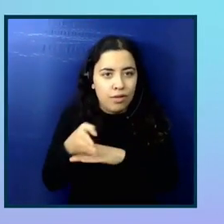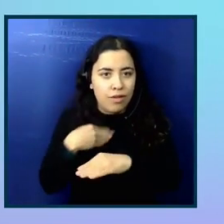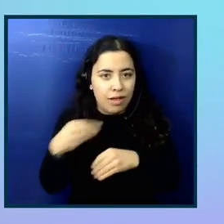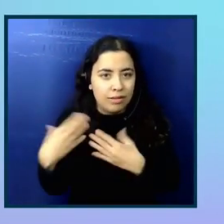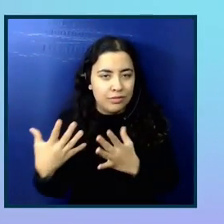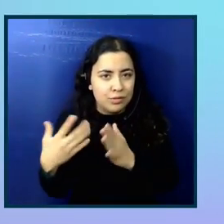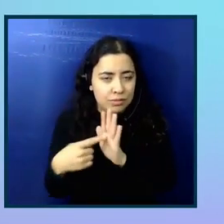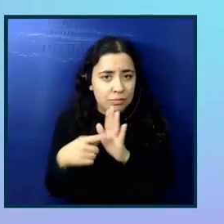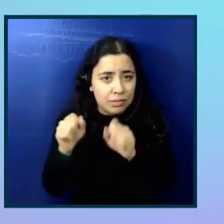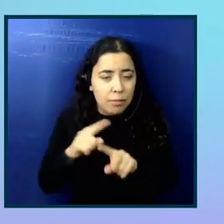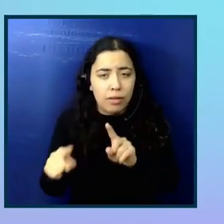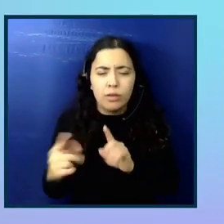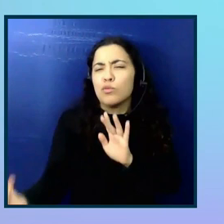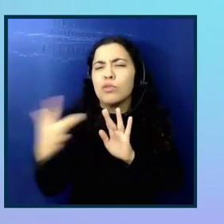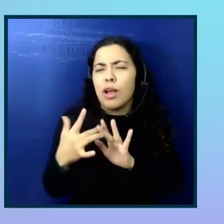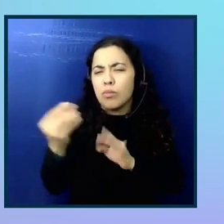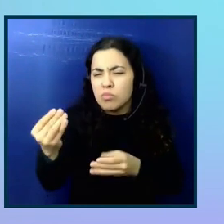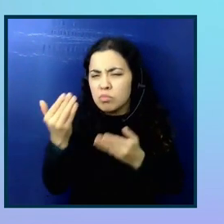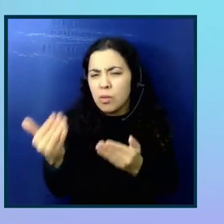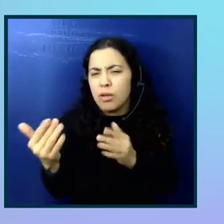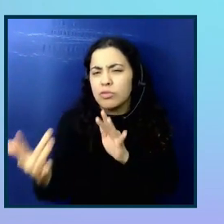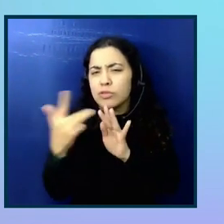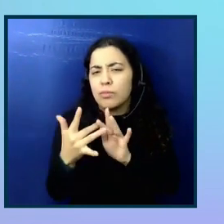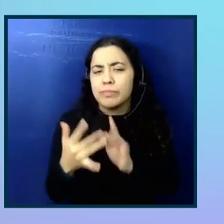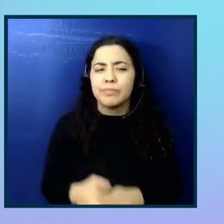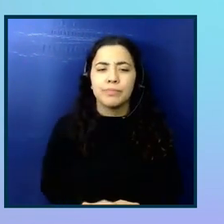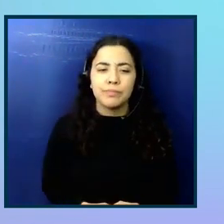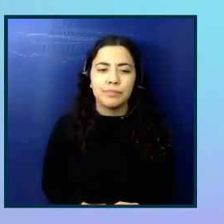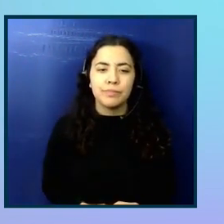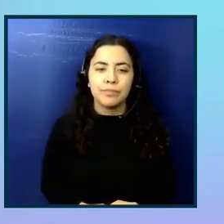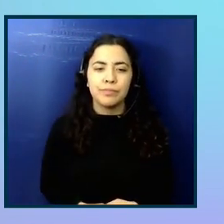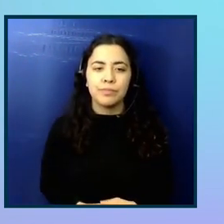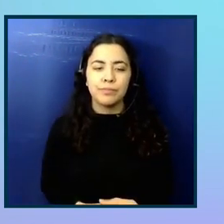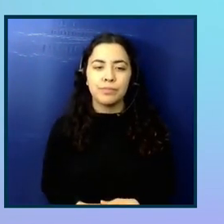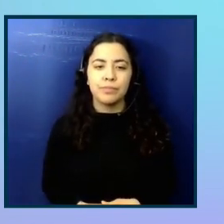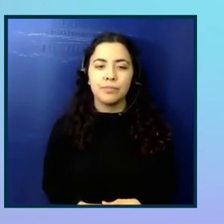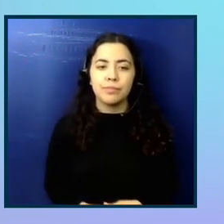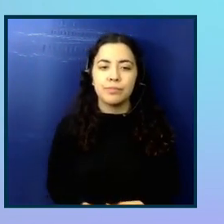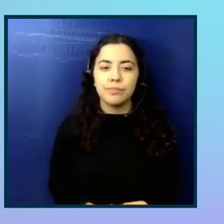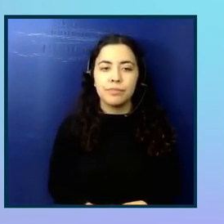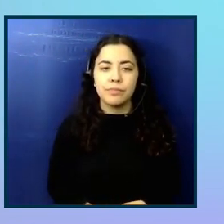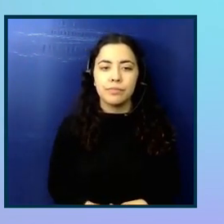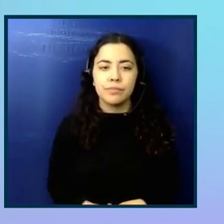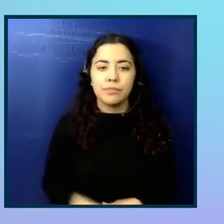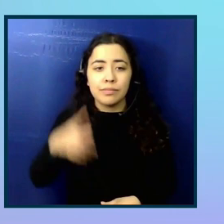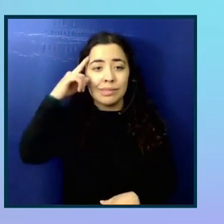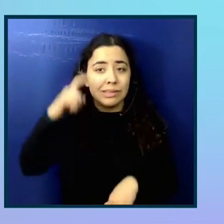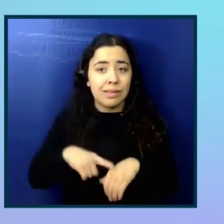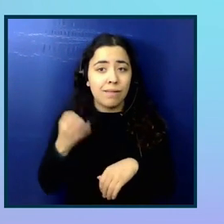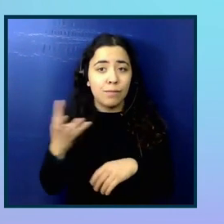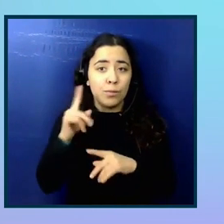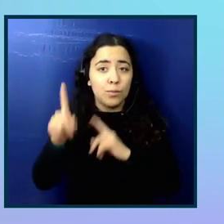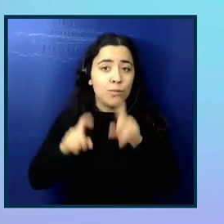reach out. Yeah. All right, cool. Thanks. All right. So I think we've got time for a couple more